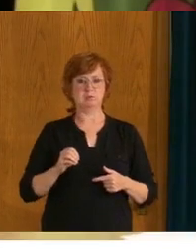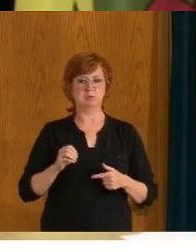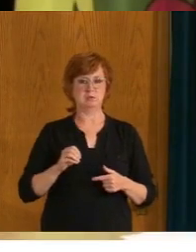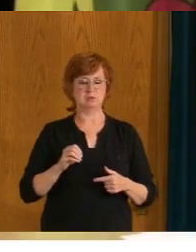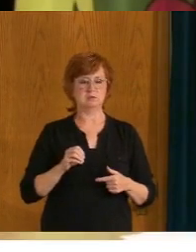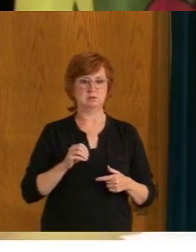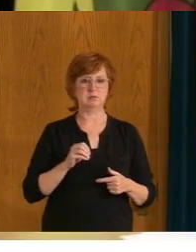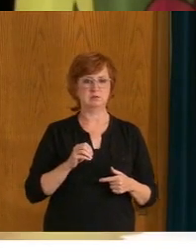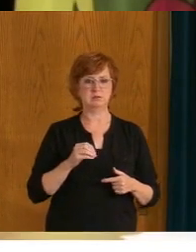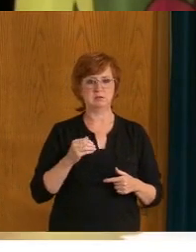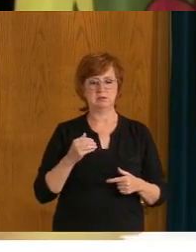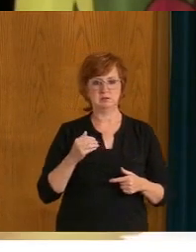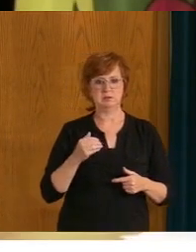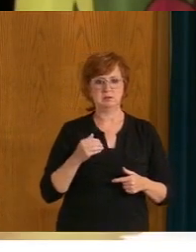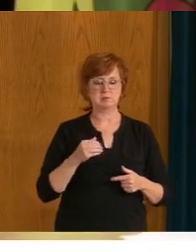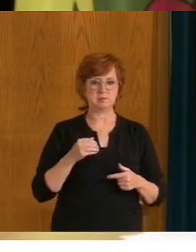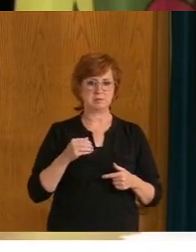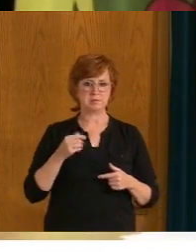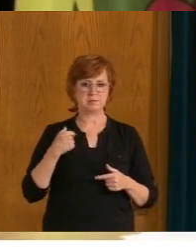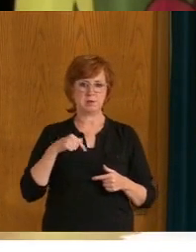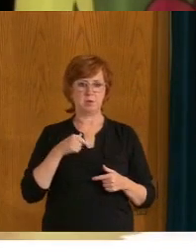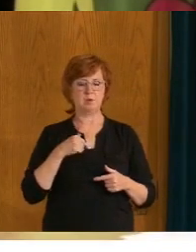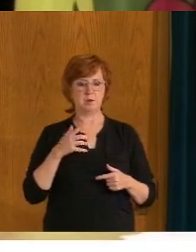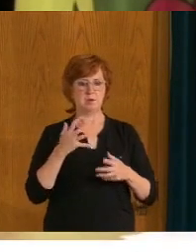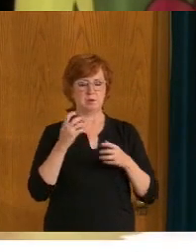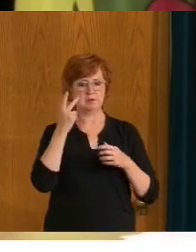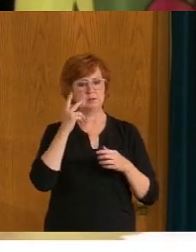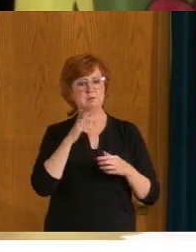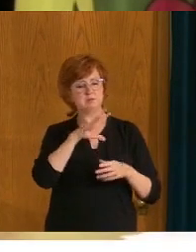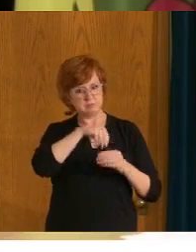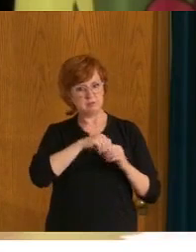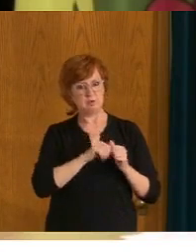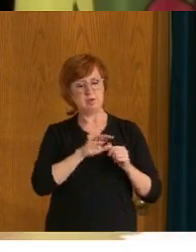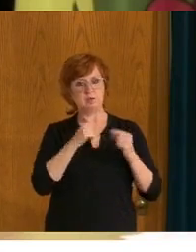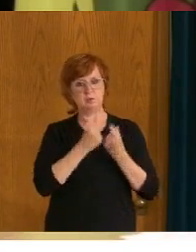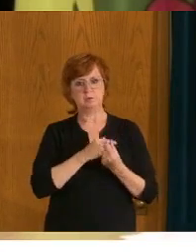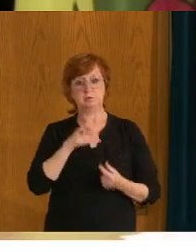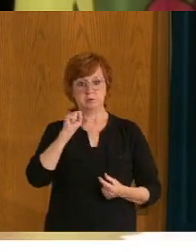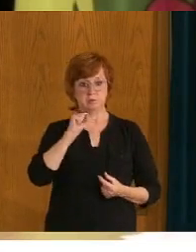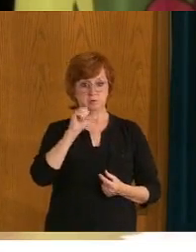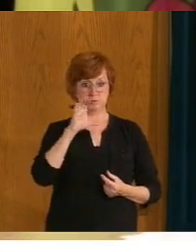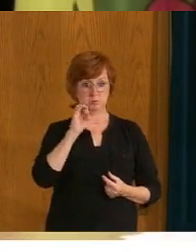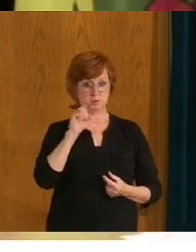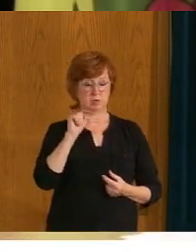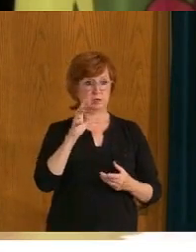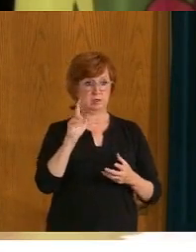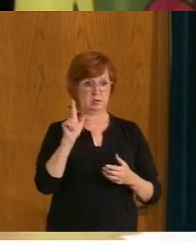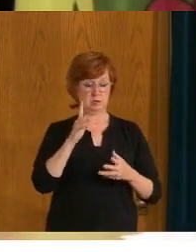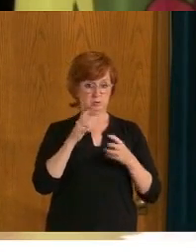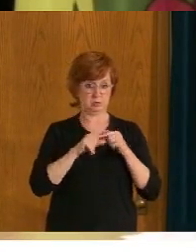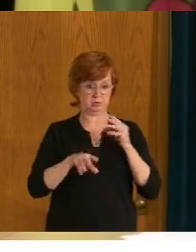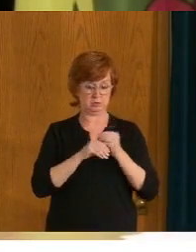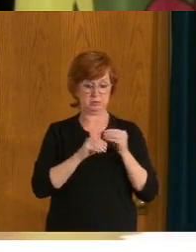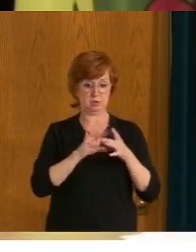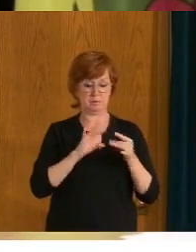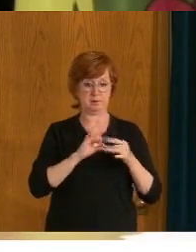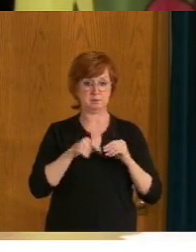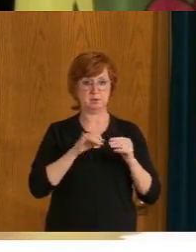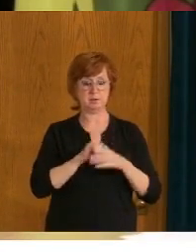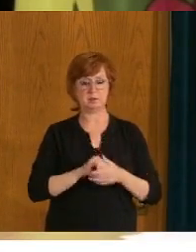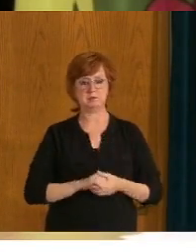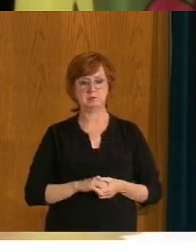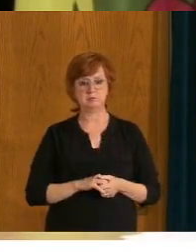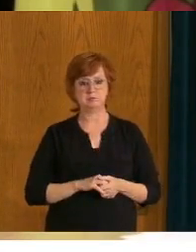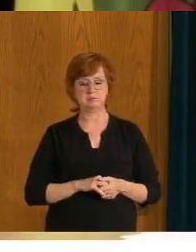group sooner rather than later. Scott, do you want to, uh, make some comments specific to, uh, the efforts that we're making? think more so to